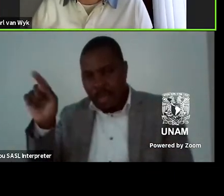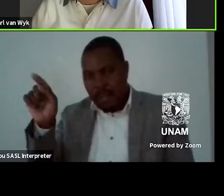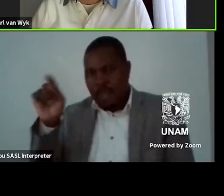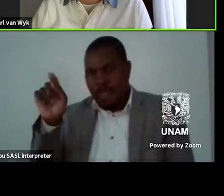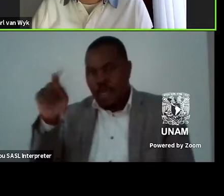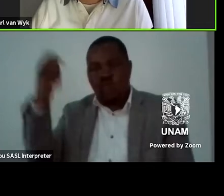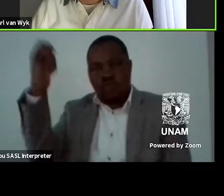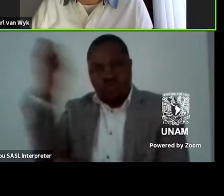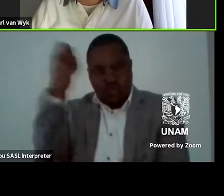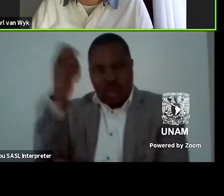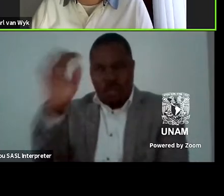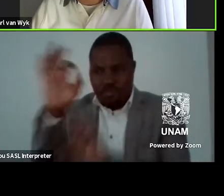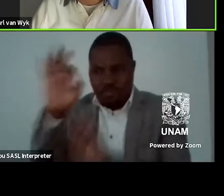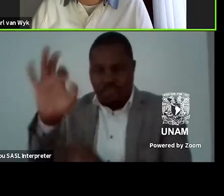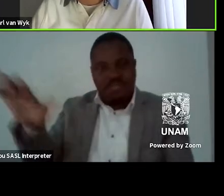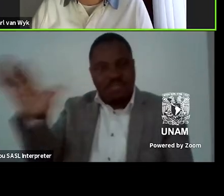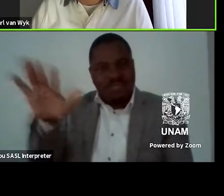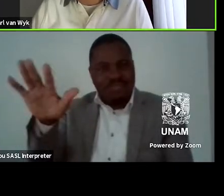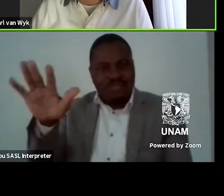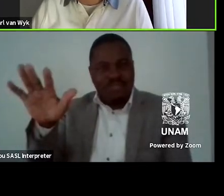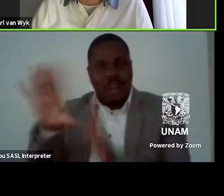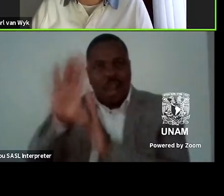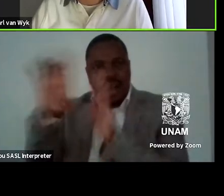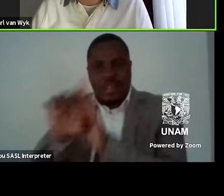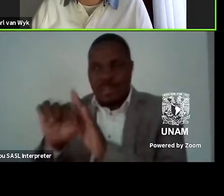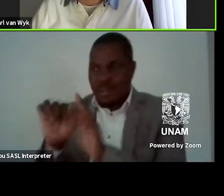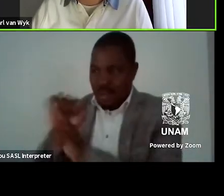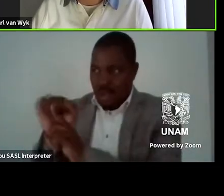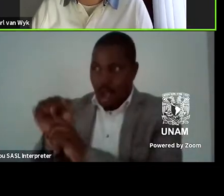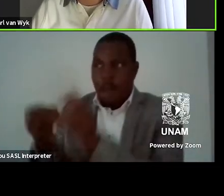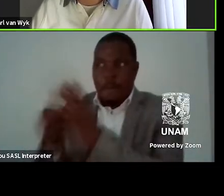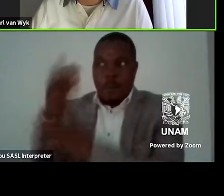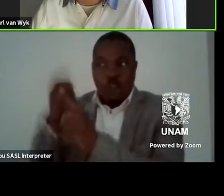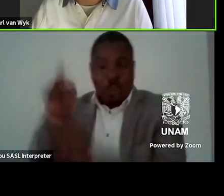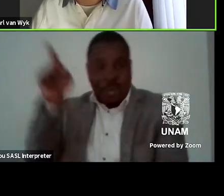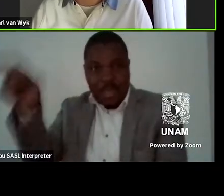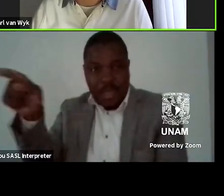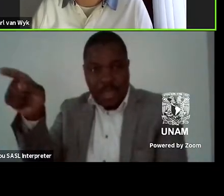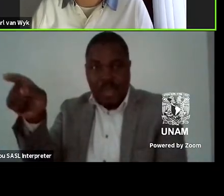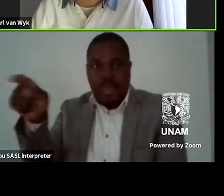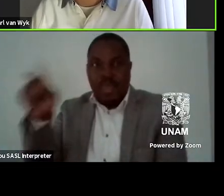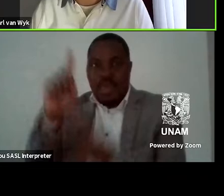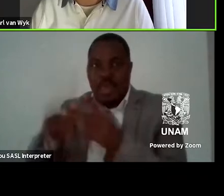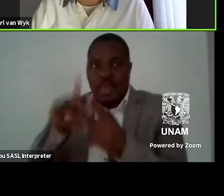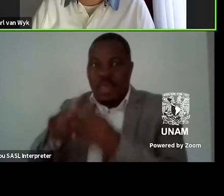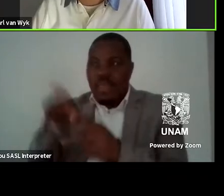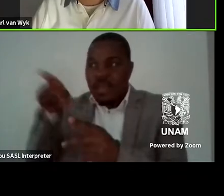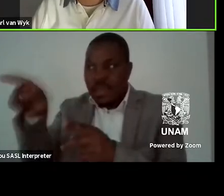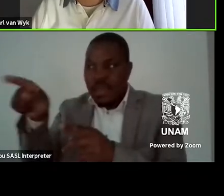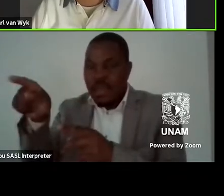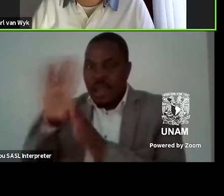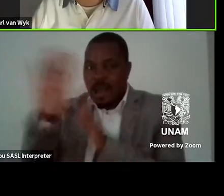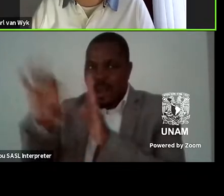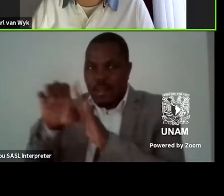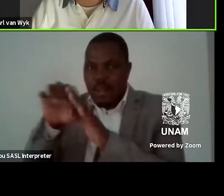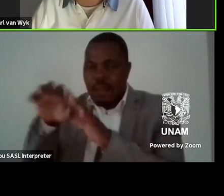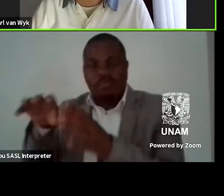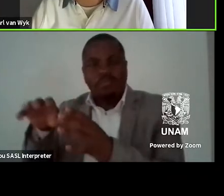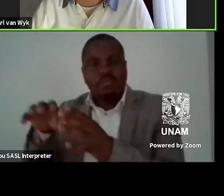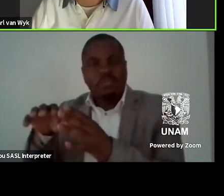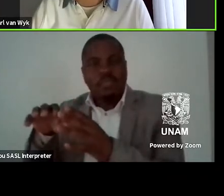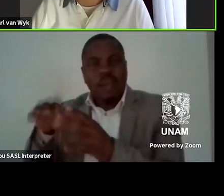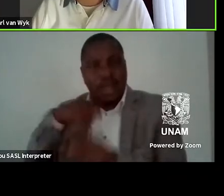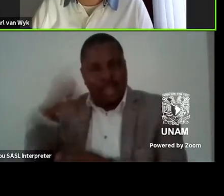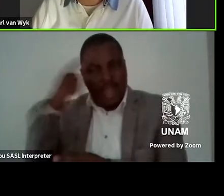heartland of his characters and that is where they uproot themselves from there's another text by Massande Enchanga